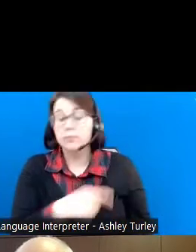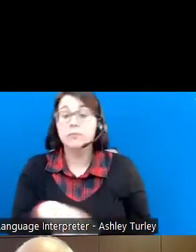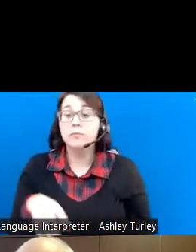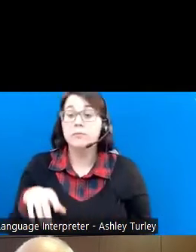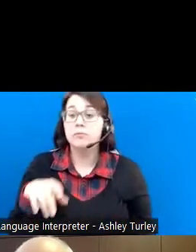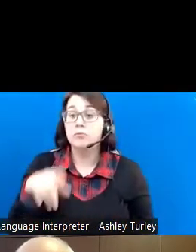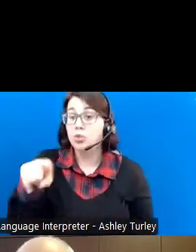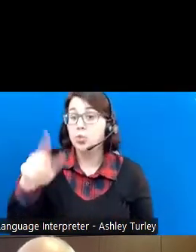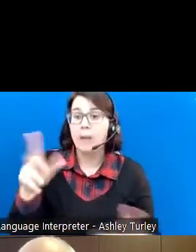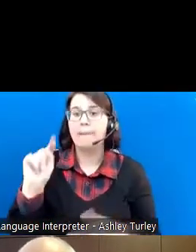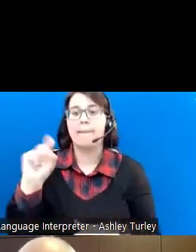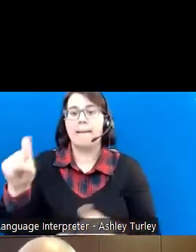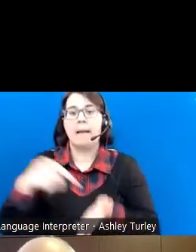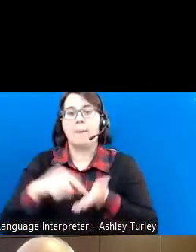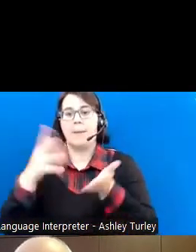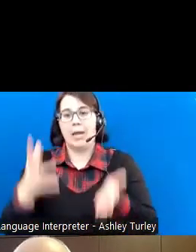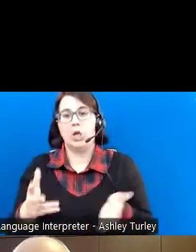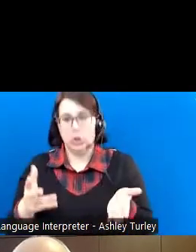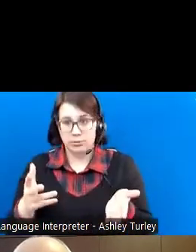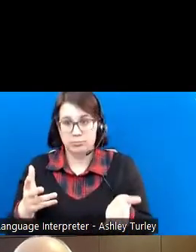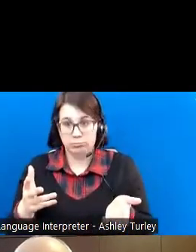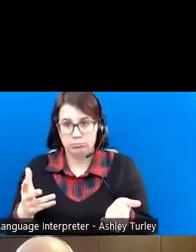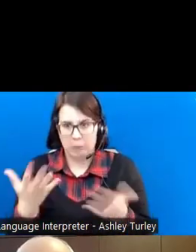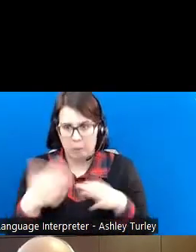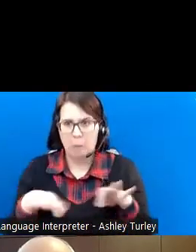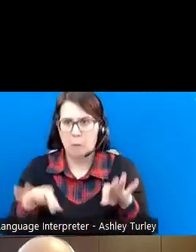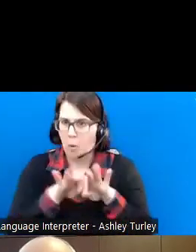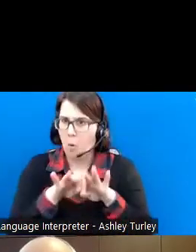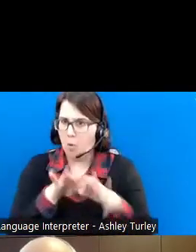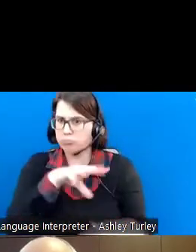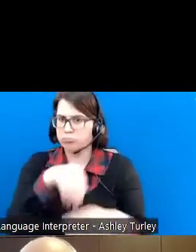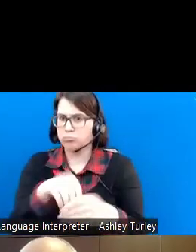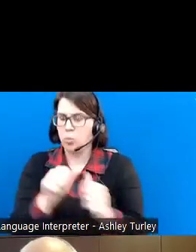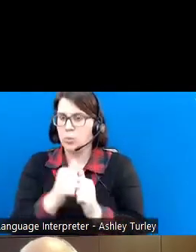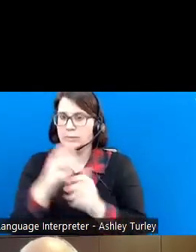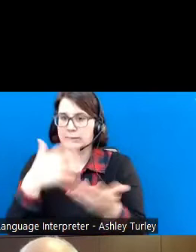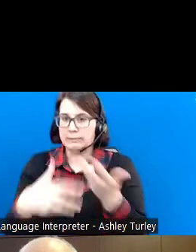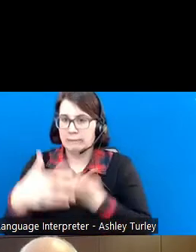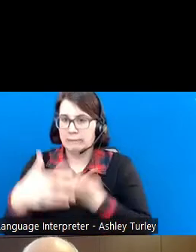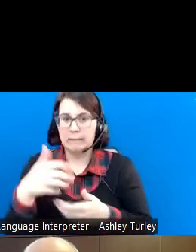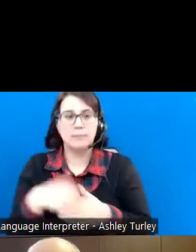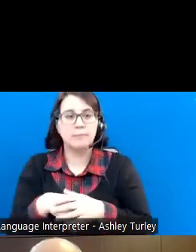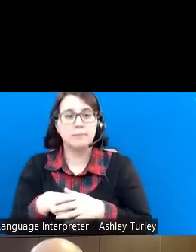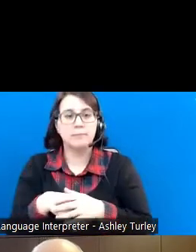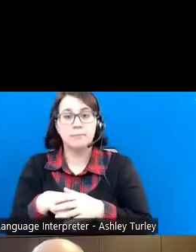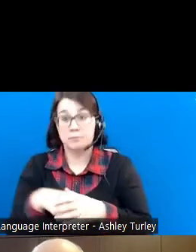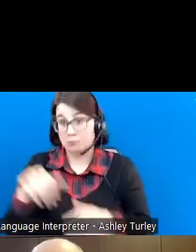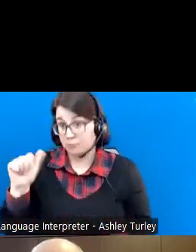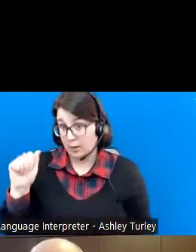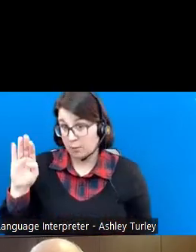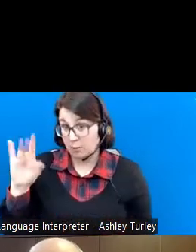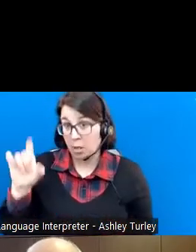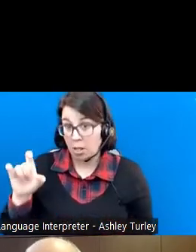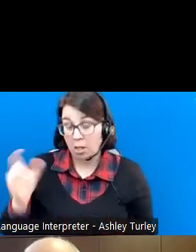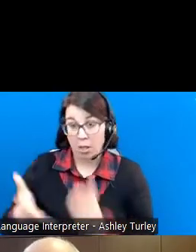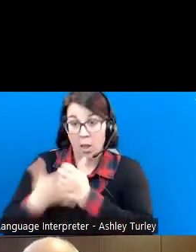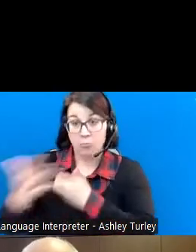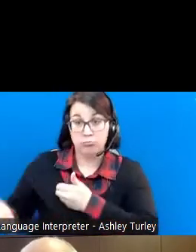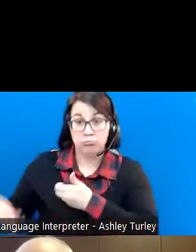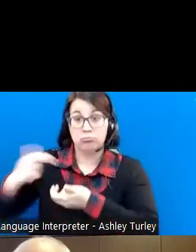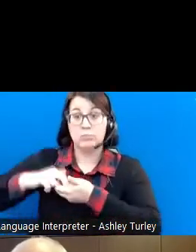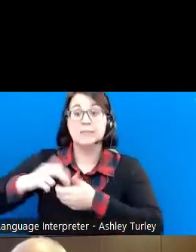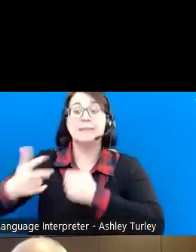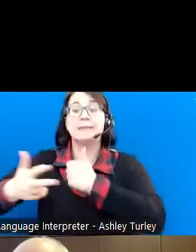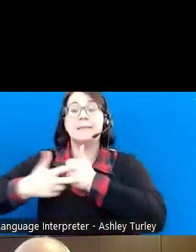Taxpayer, a very important role in our society. ABLE has come along and helped us with saver and